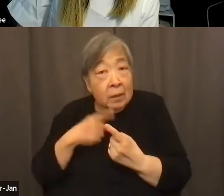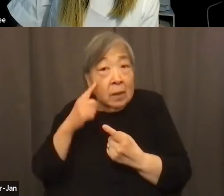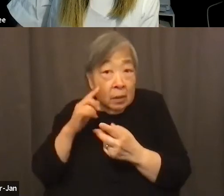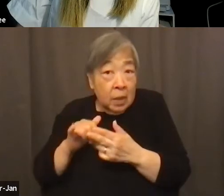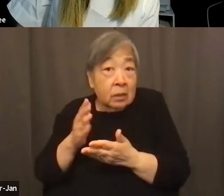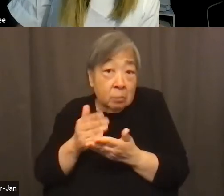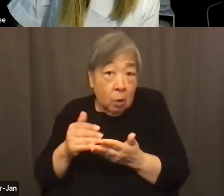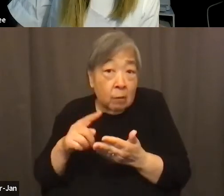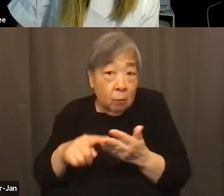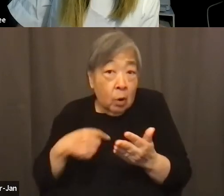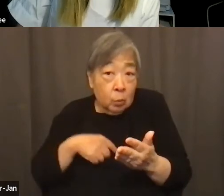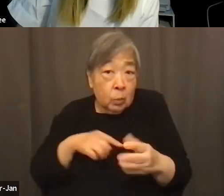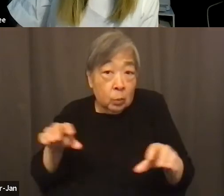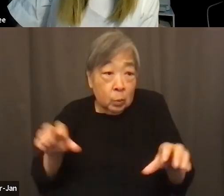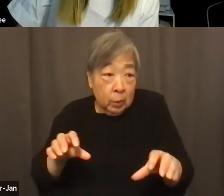we're doing.